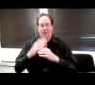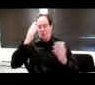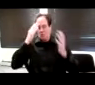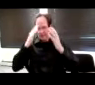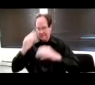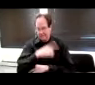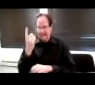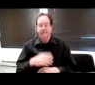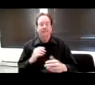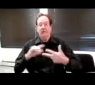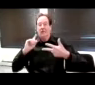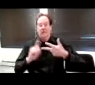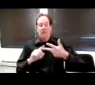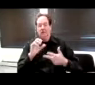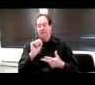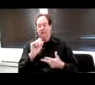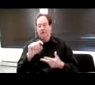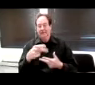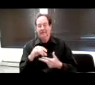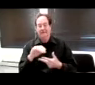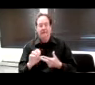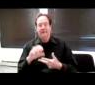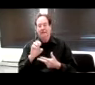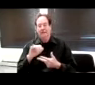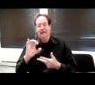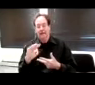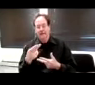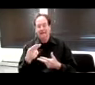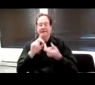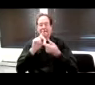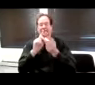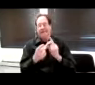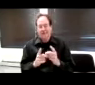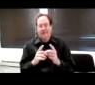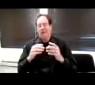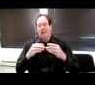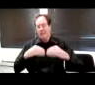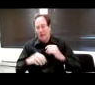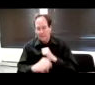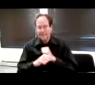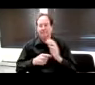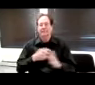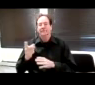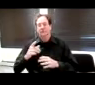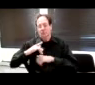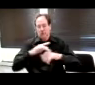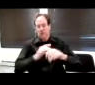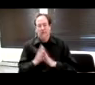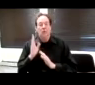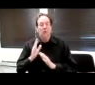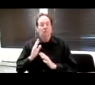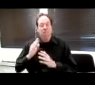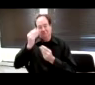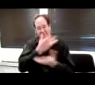Then we have Stephanie Eich, a digital marketing specialist in resource development, is going to share the experience of her team